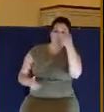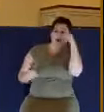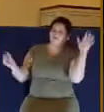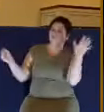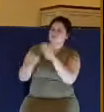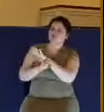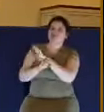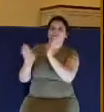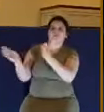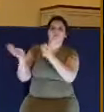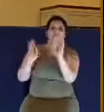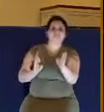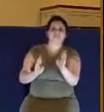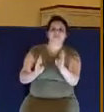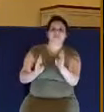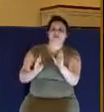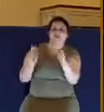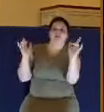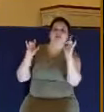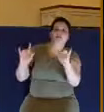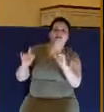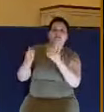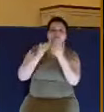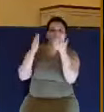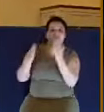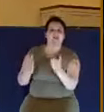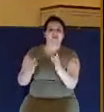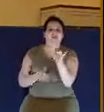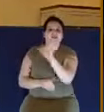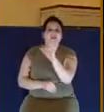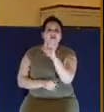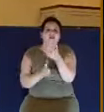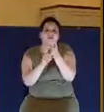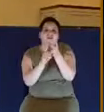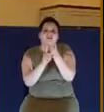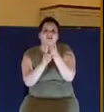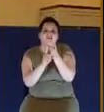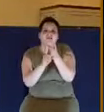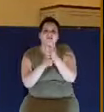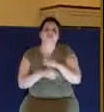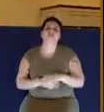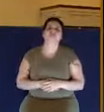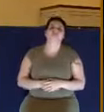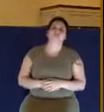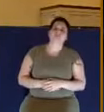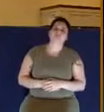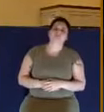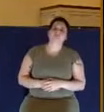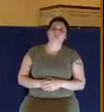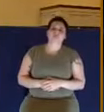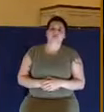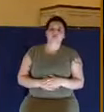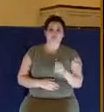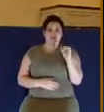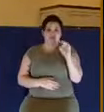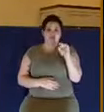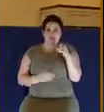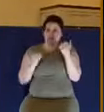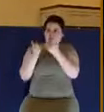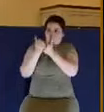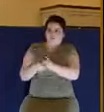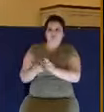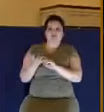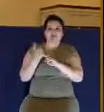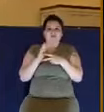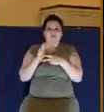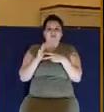second is like unto it, thou shalt love thy neighbor as thyself. And so if you do that, you obey the law. But on the other hand,